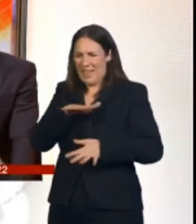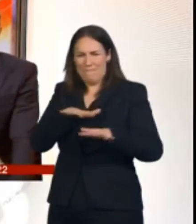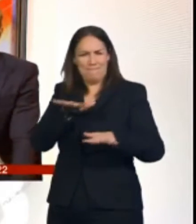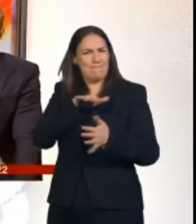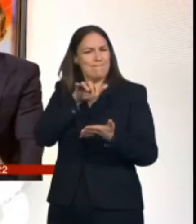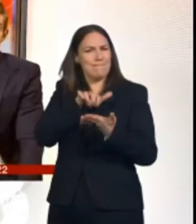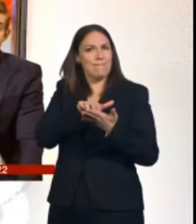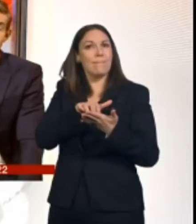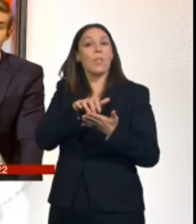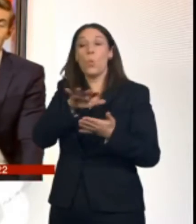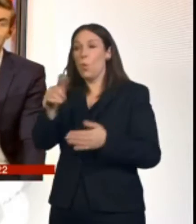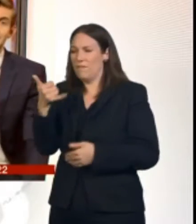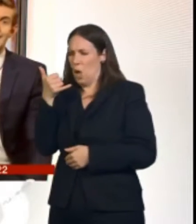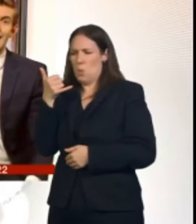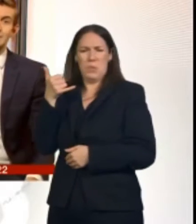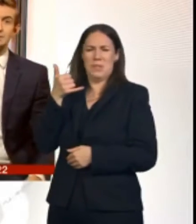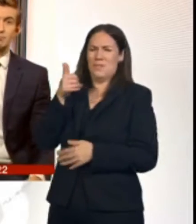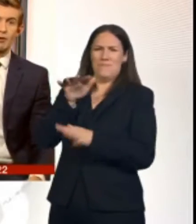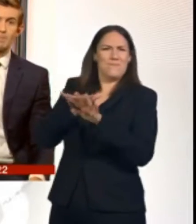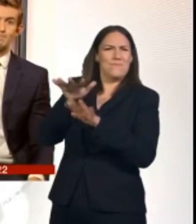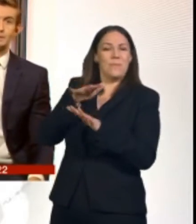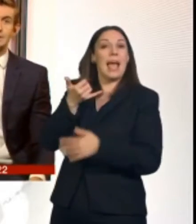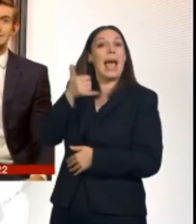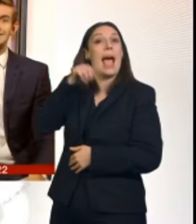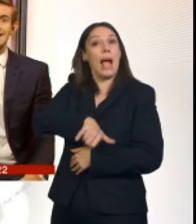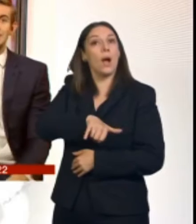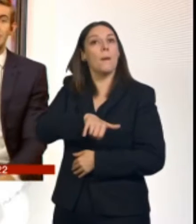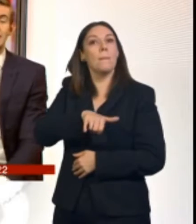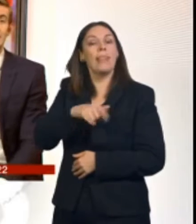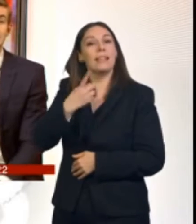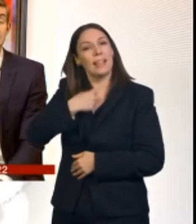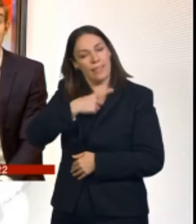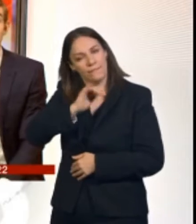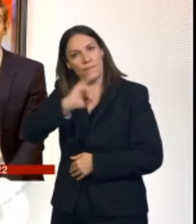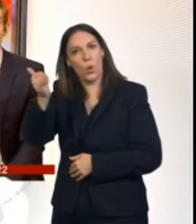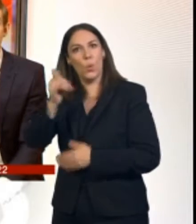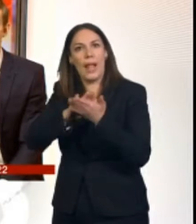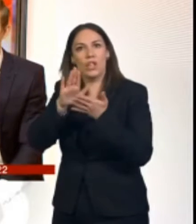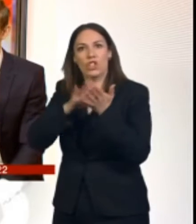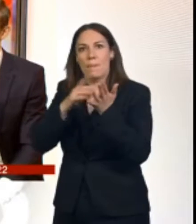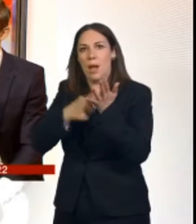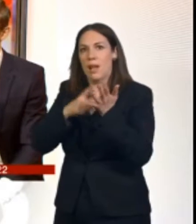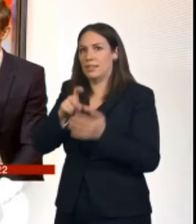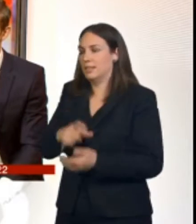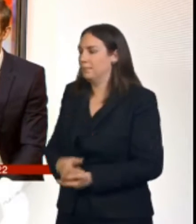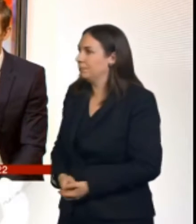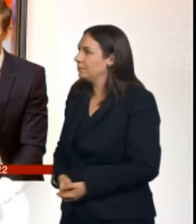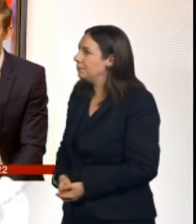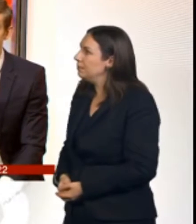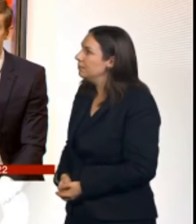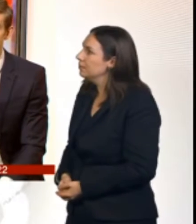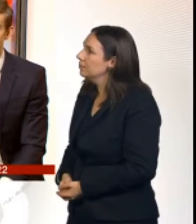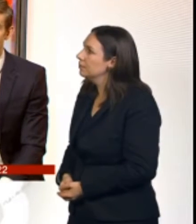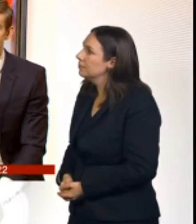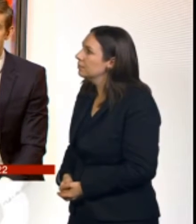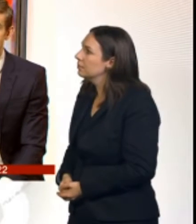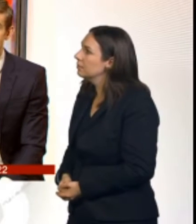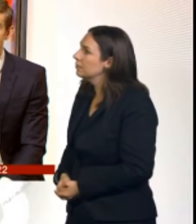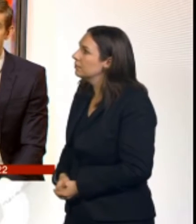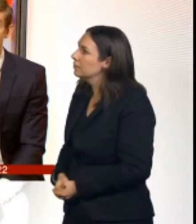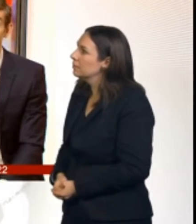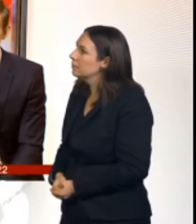service to rival the likes of Netflix and Amazon Prime. Later today the regulator is expected to back calls for public service